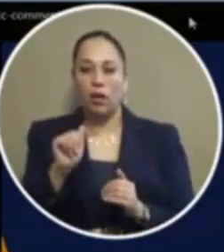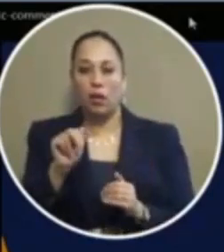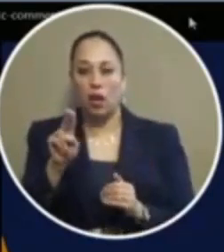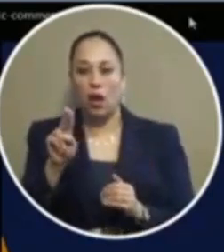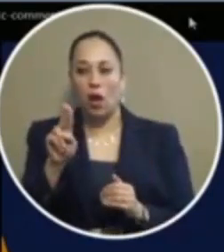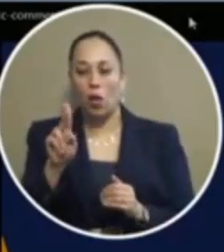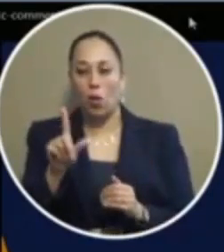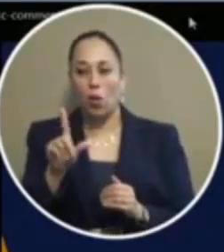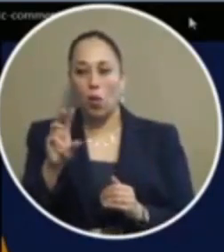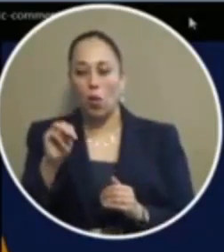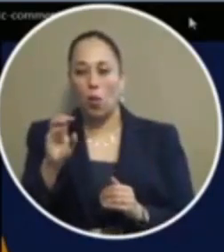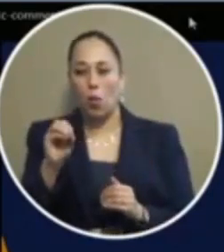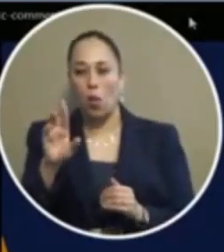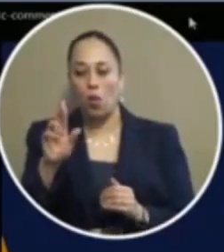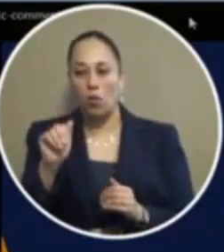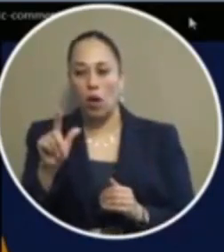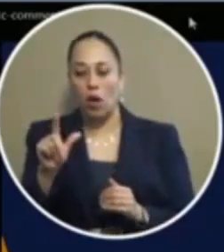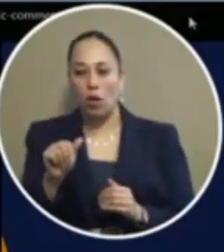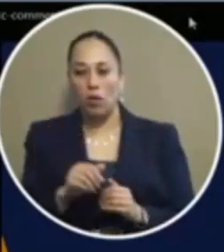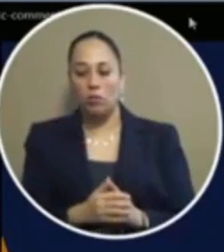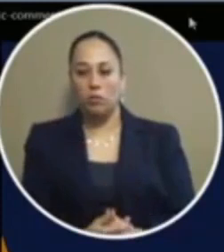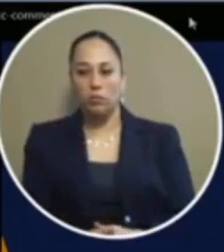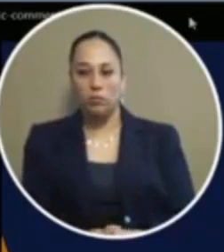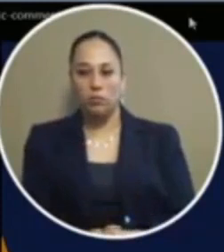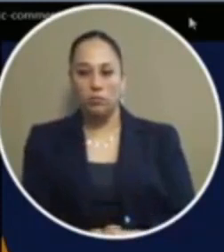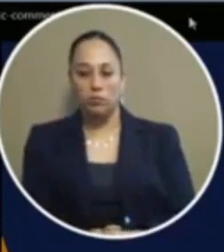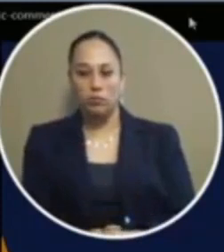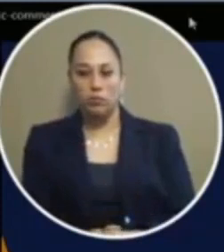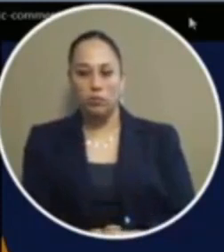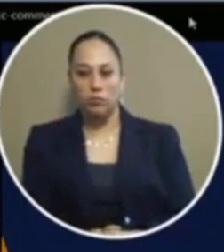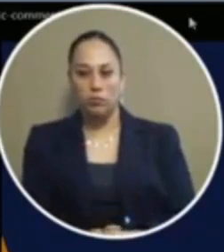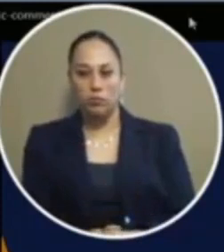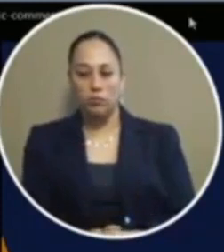sir if you're on the line star six to unmute your phone